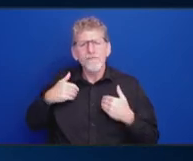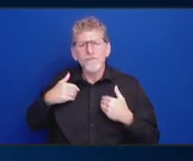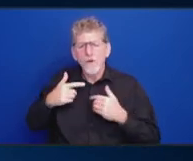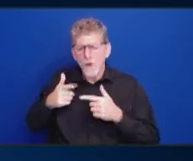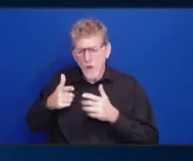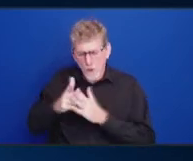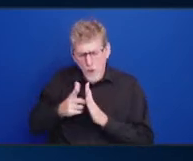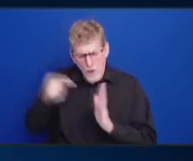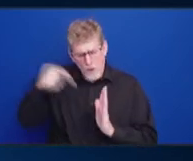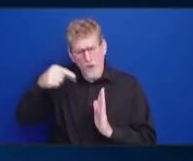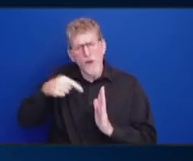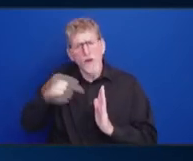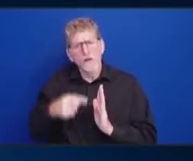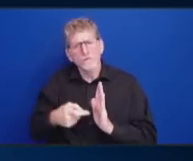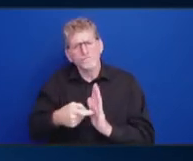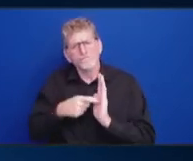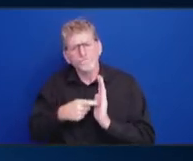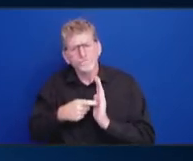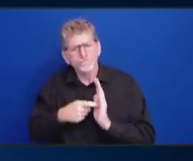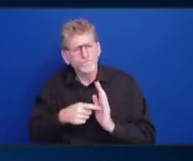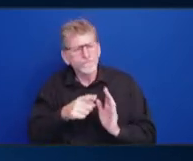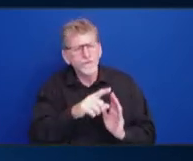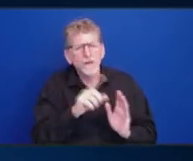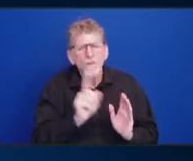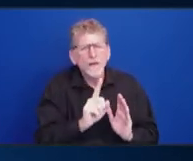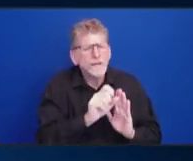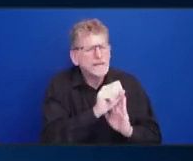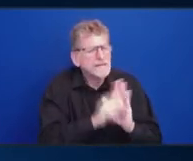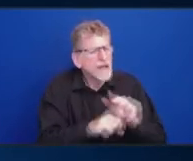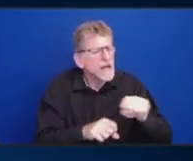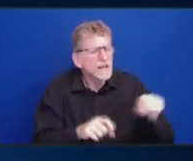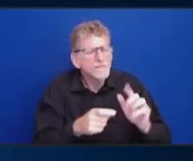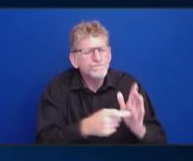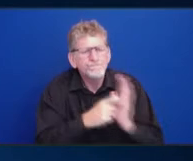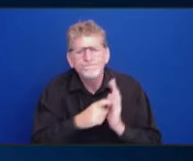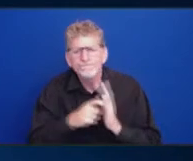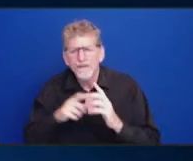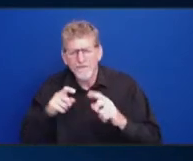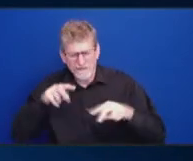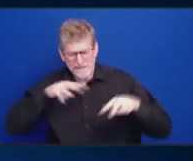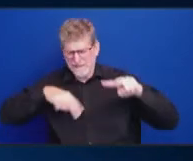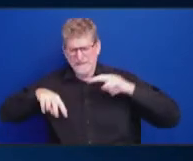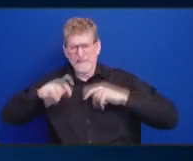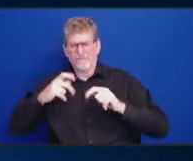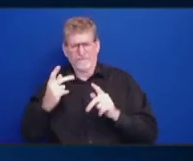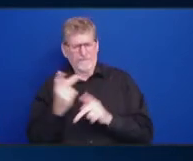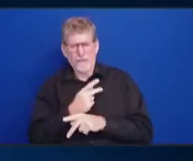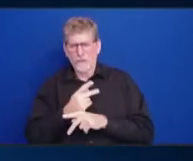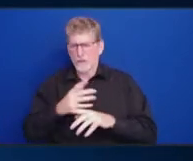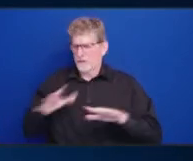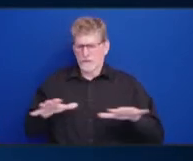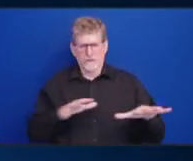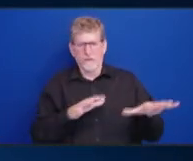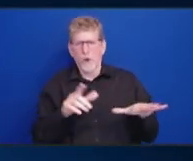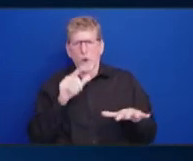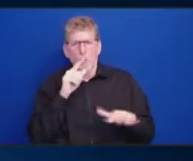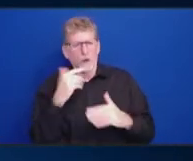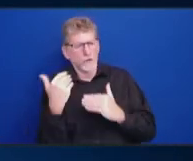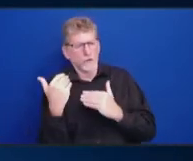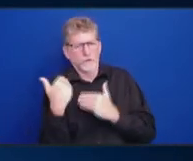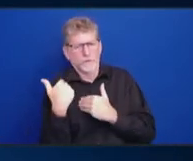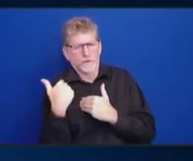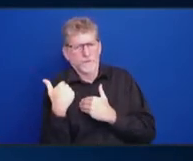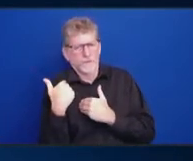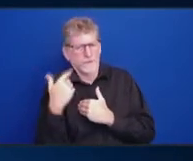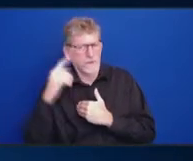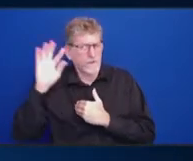that is going to be, I think, one of the set of questions that we will have to ask along the way, which is what can the federal government do? And what is a, you know,